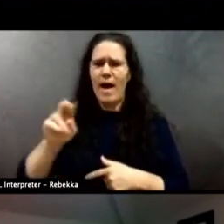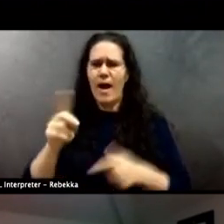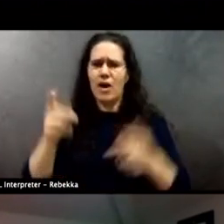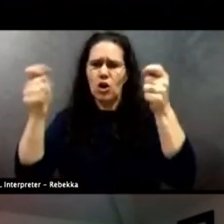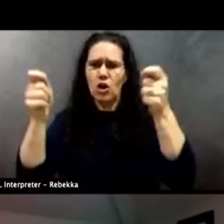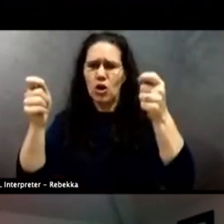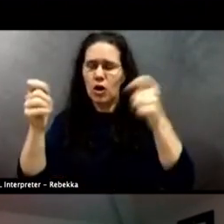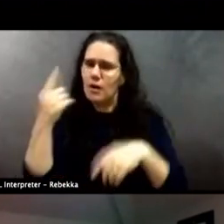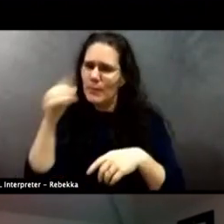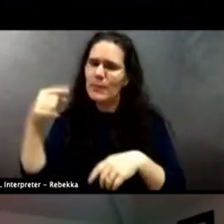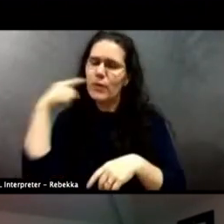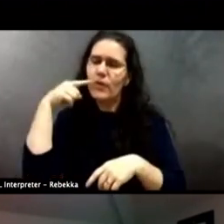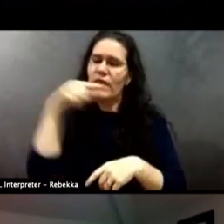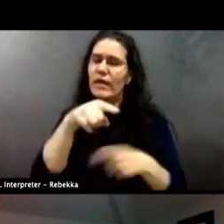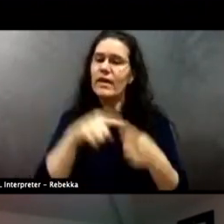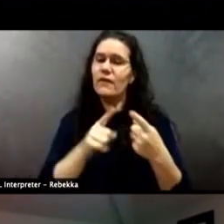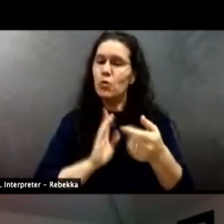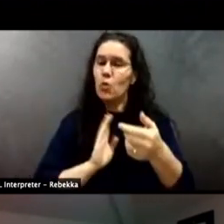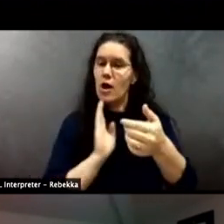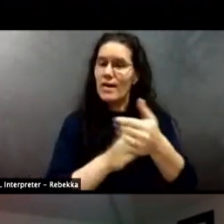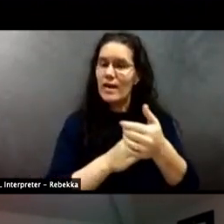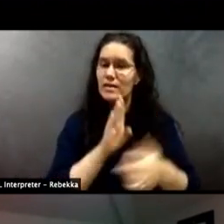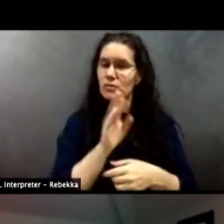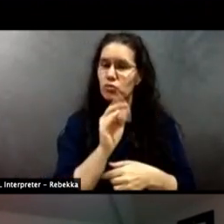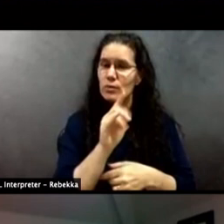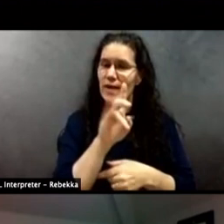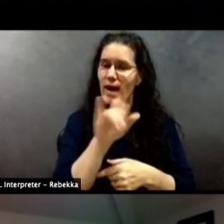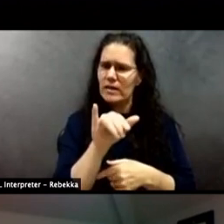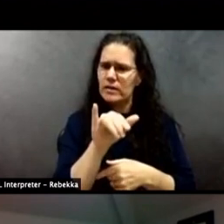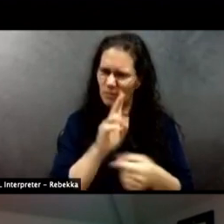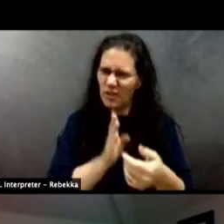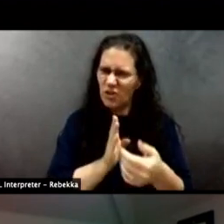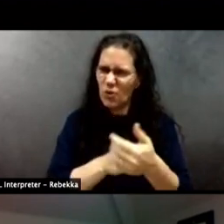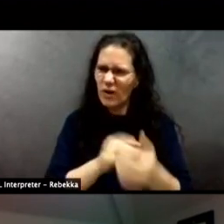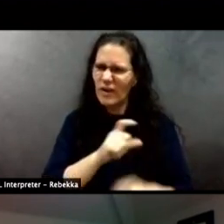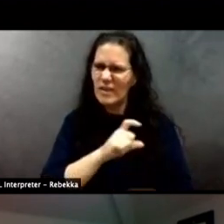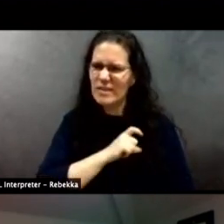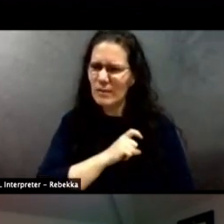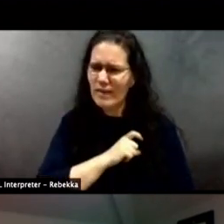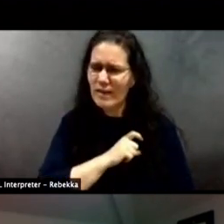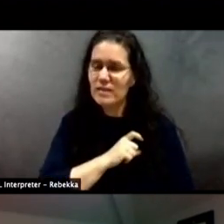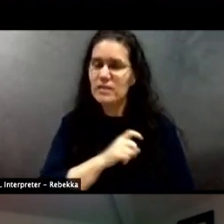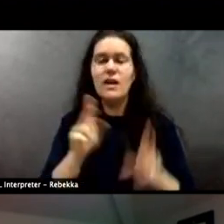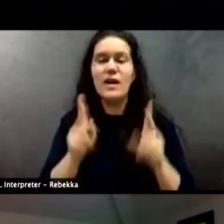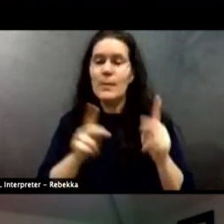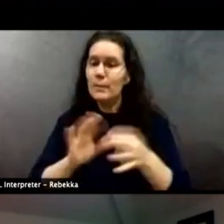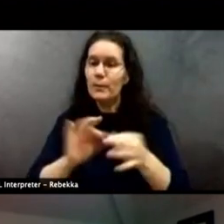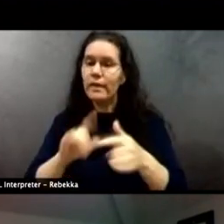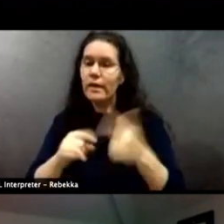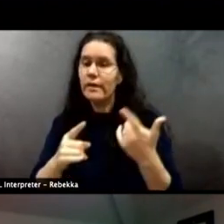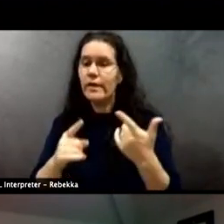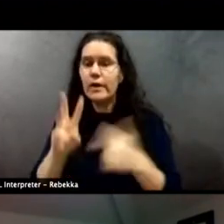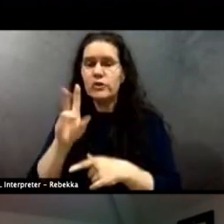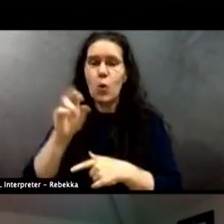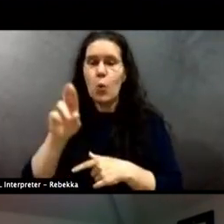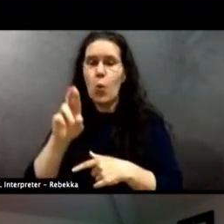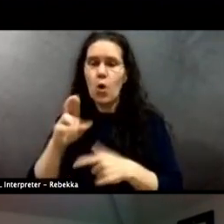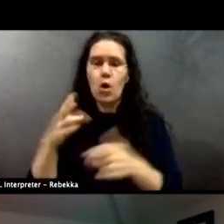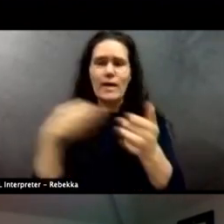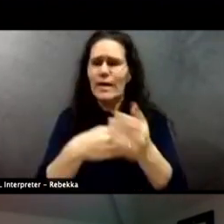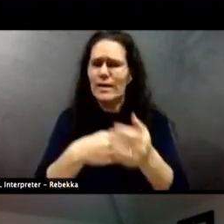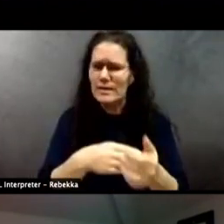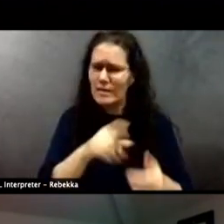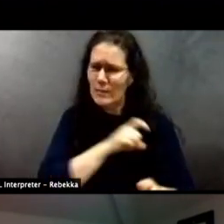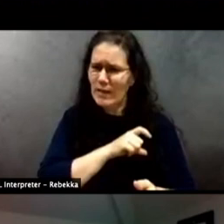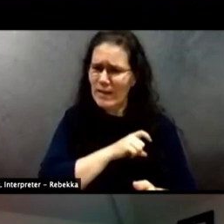People still believe there's a war going on against the police, doing a lot of talk radio, publications such as your publications, Fox News and such or